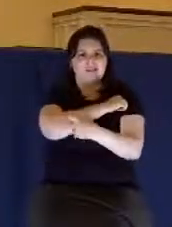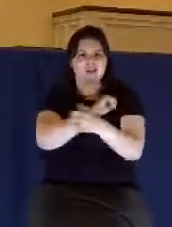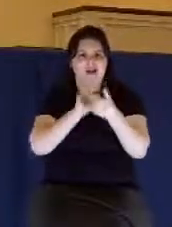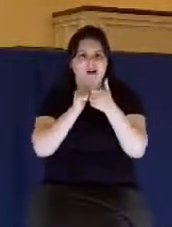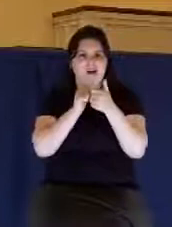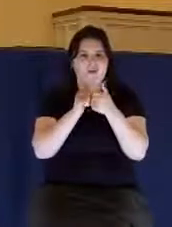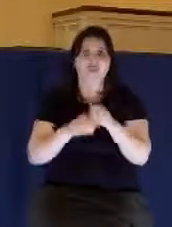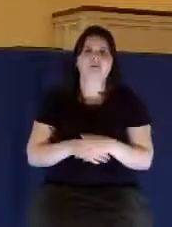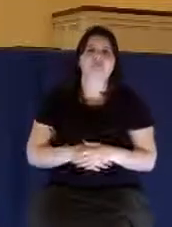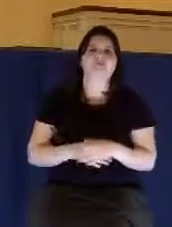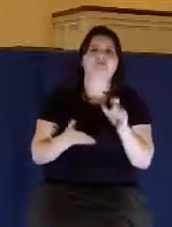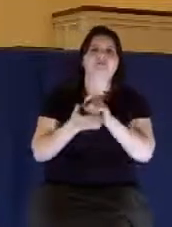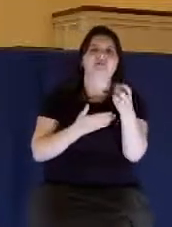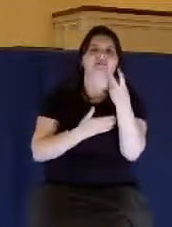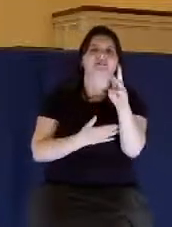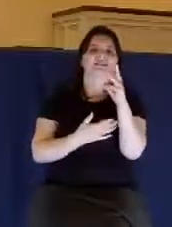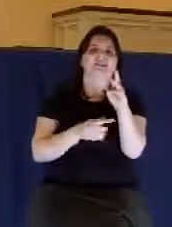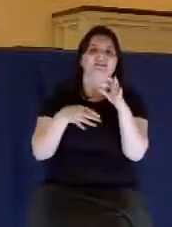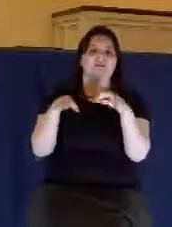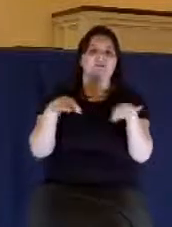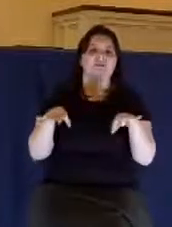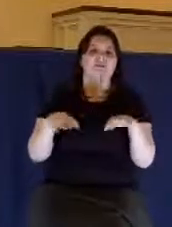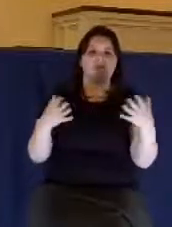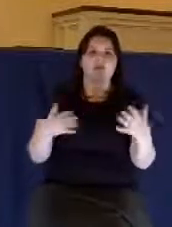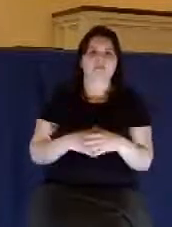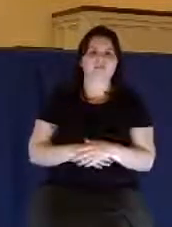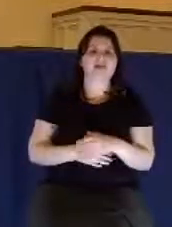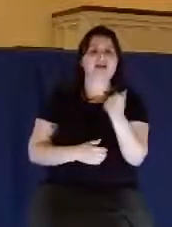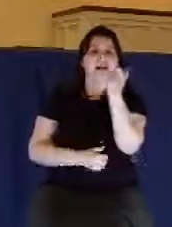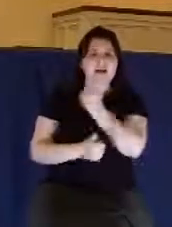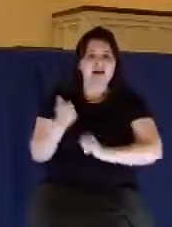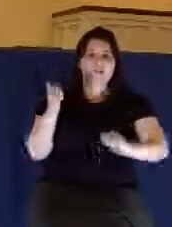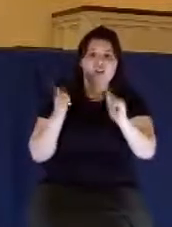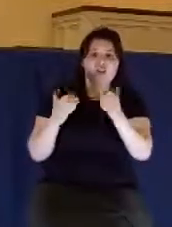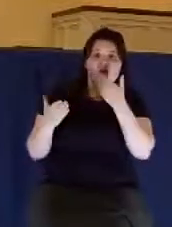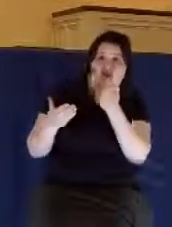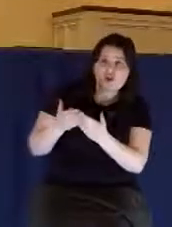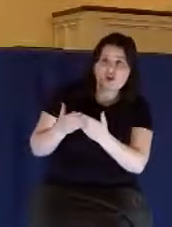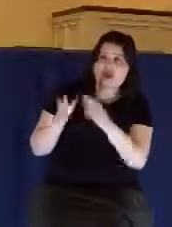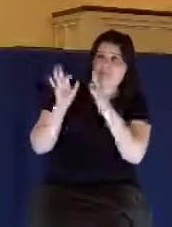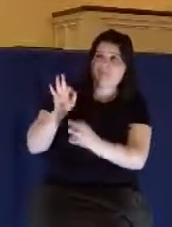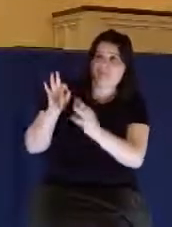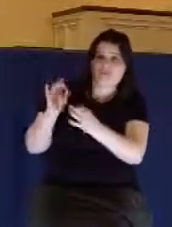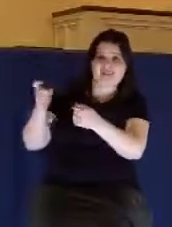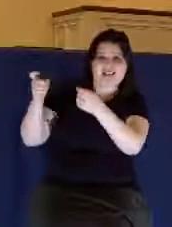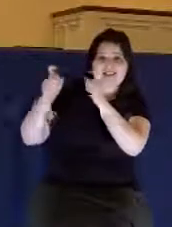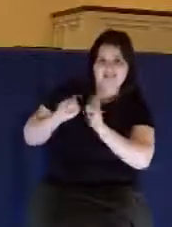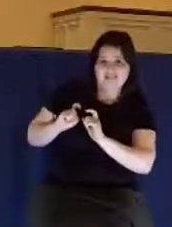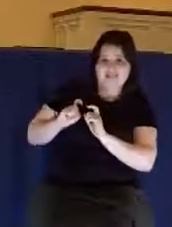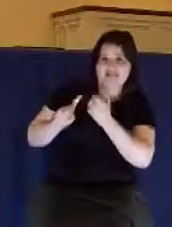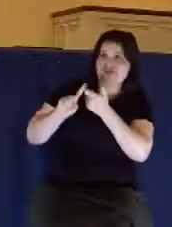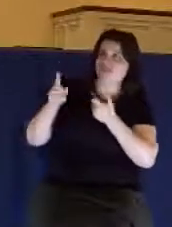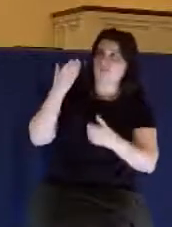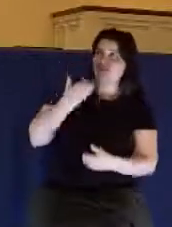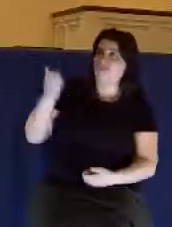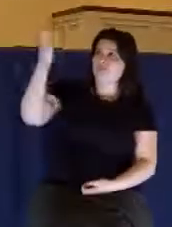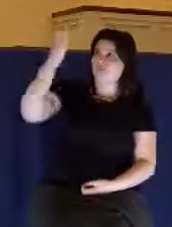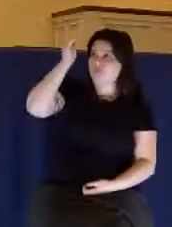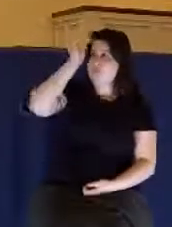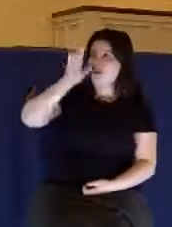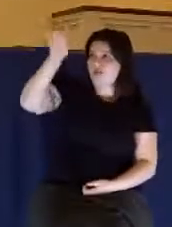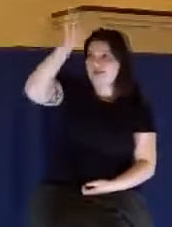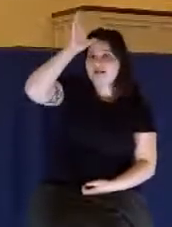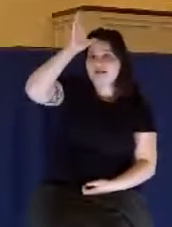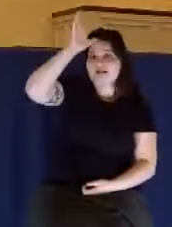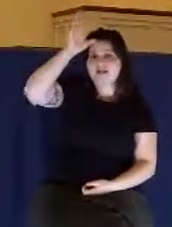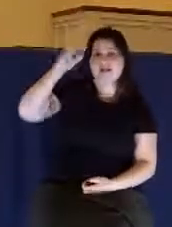err, my beloved brethren. Every good and perfect gift is from above, comes down from the Father of lights, with whom there's